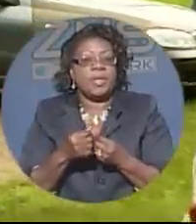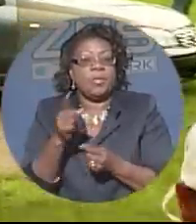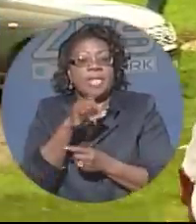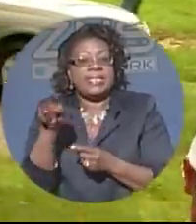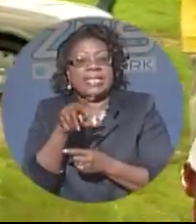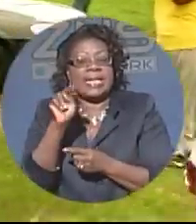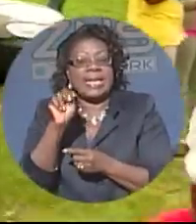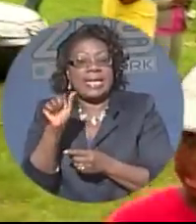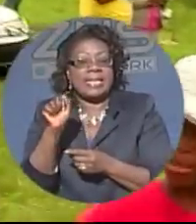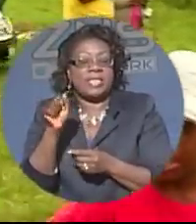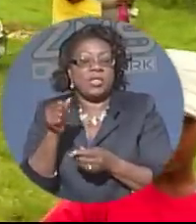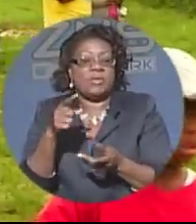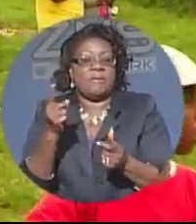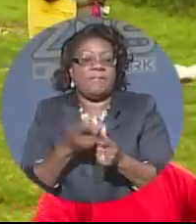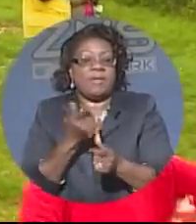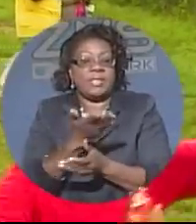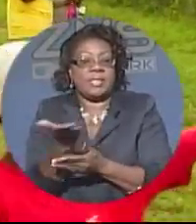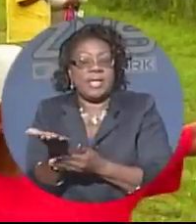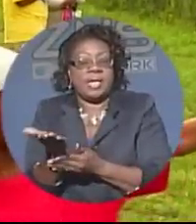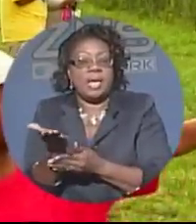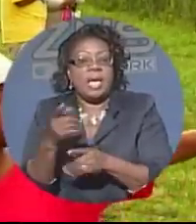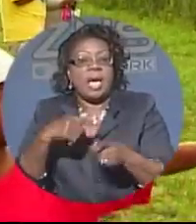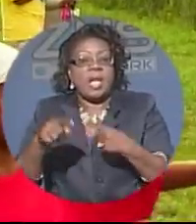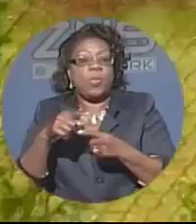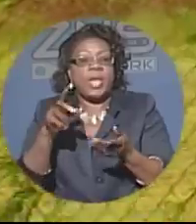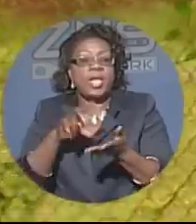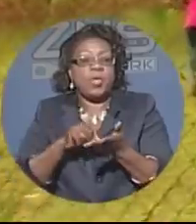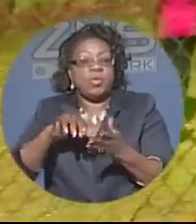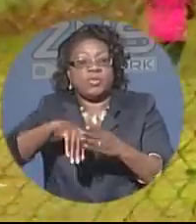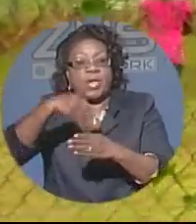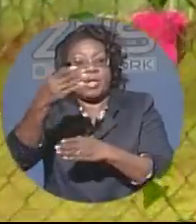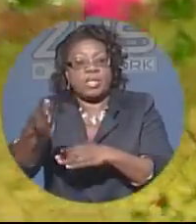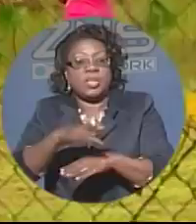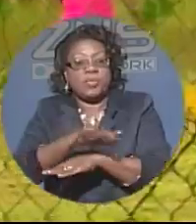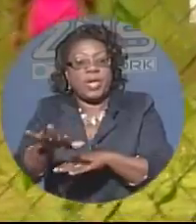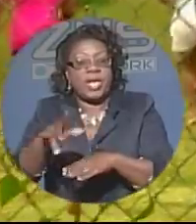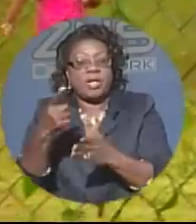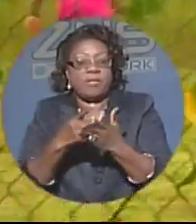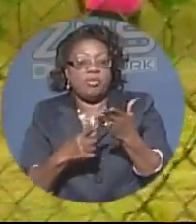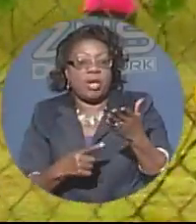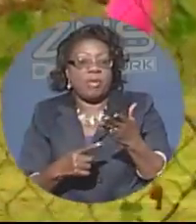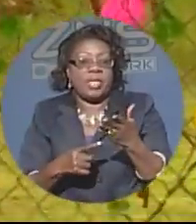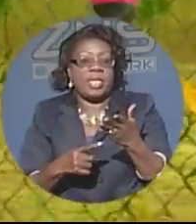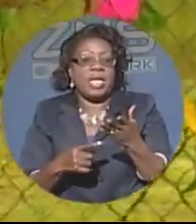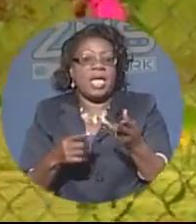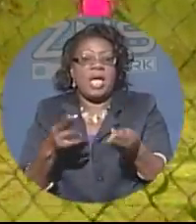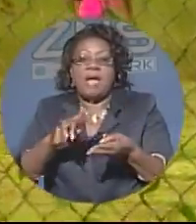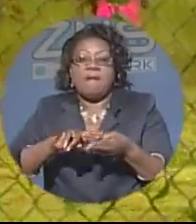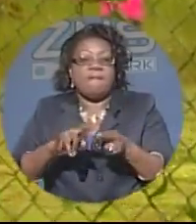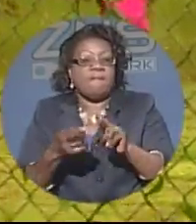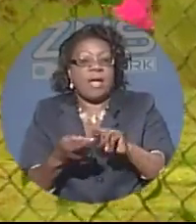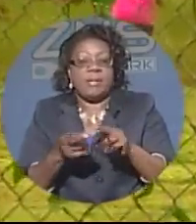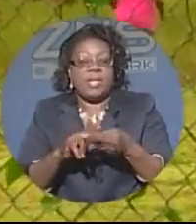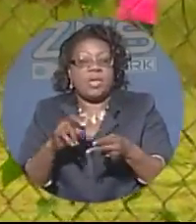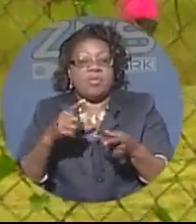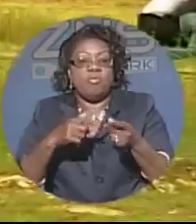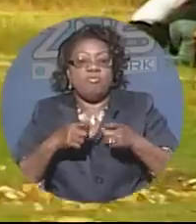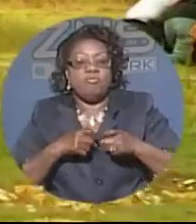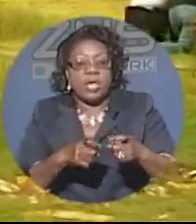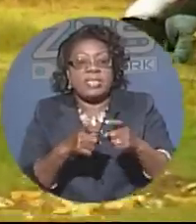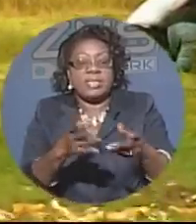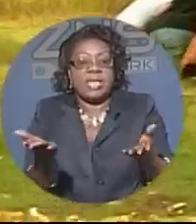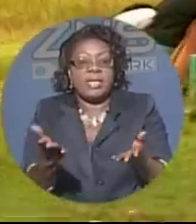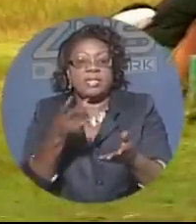News was first on the scene and when news spread of the drowning would-be relatives rushed there to see what had happened.